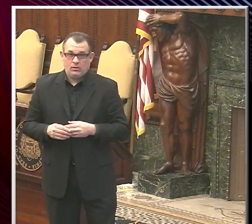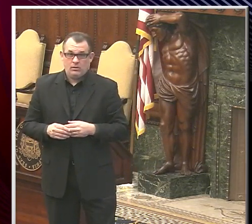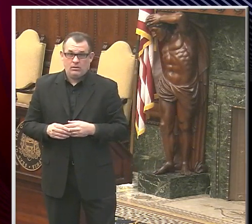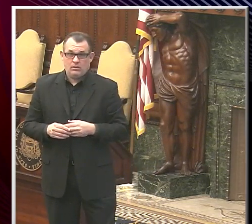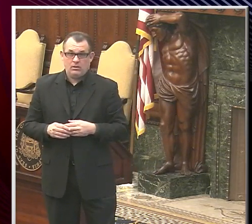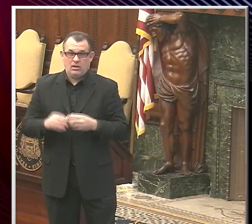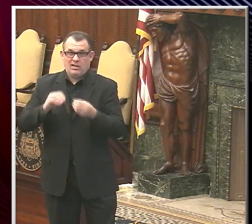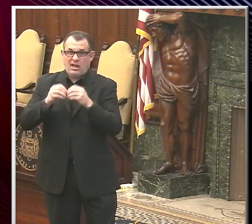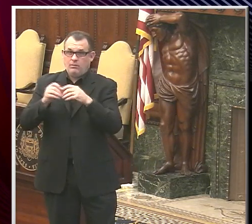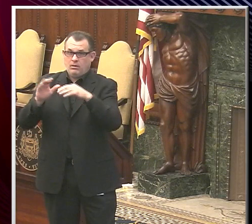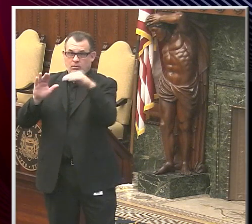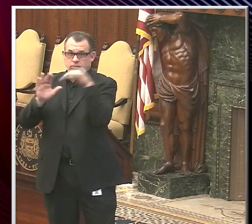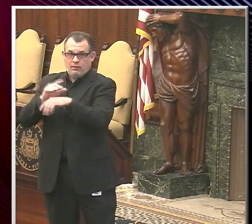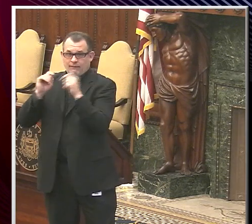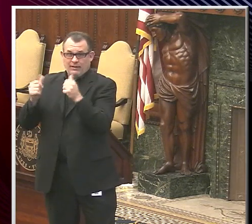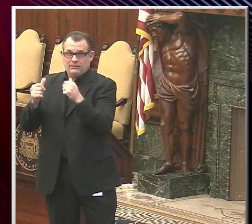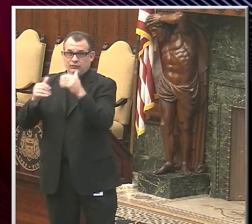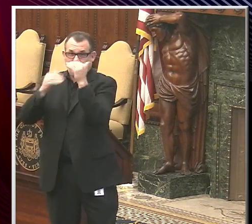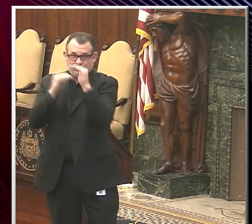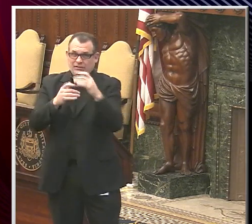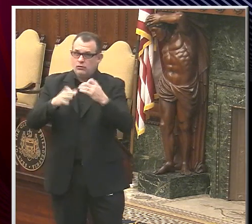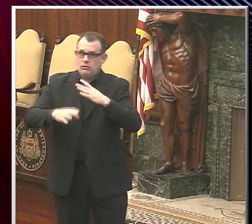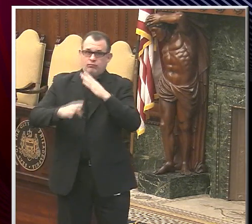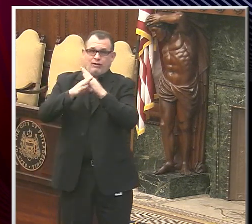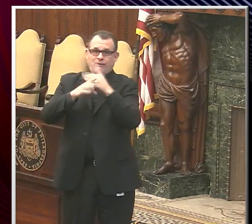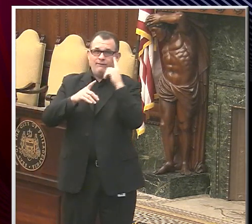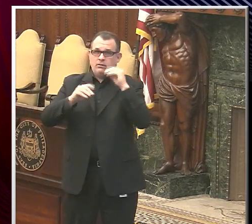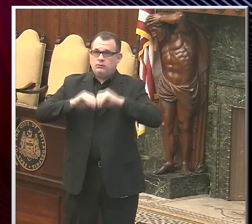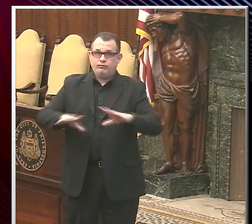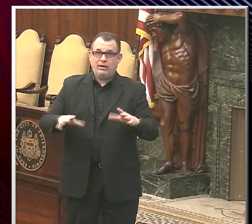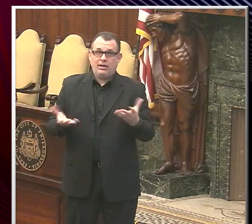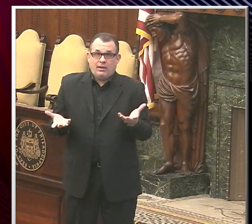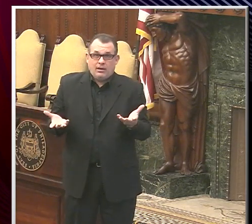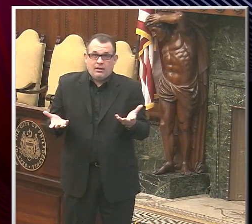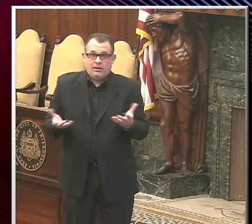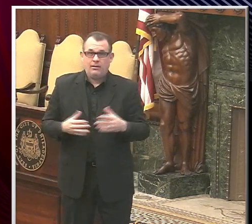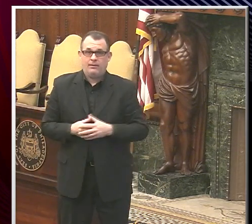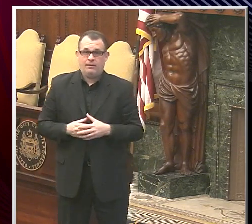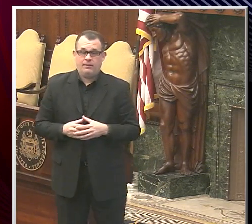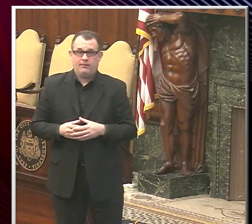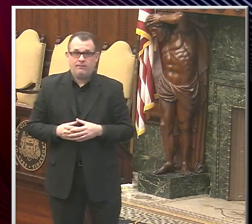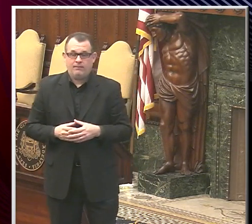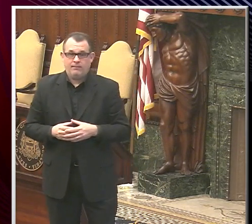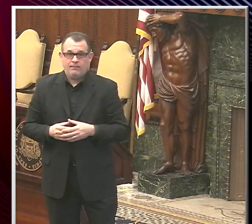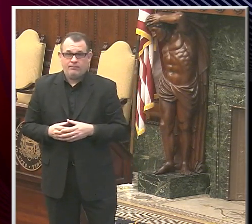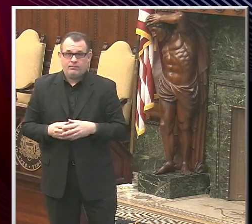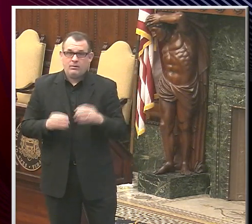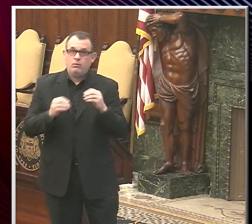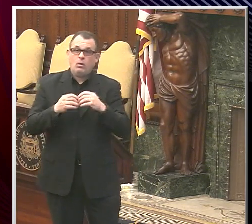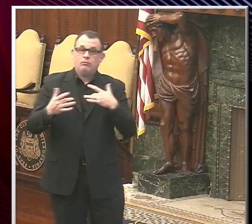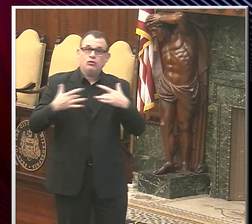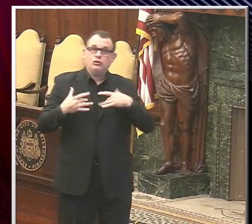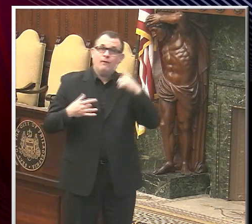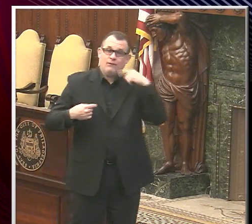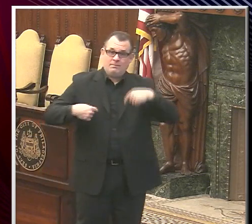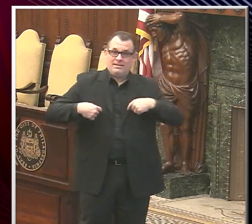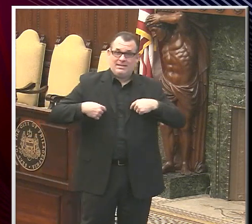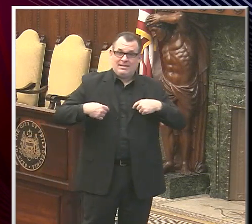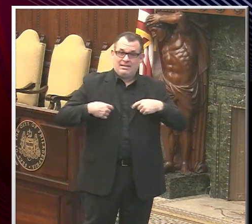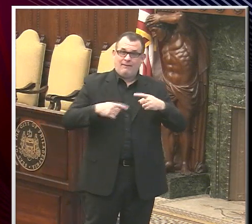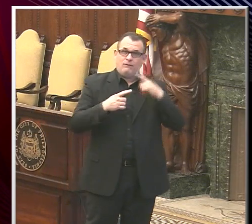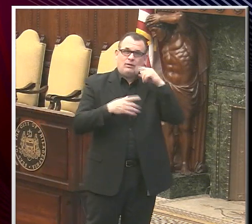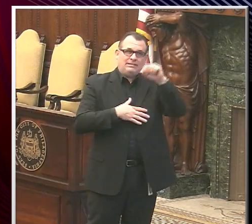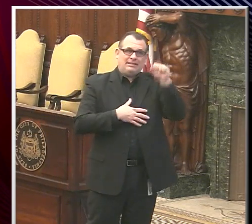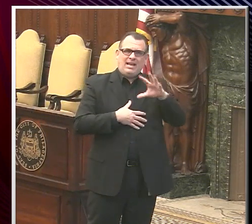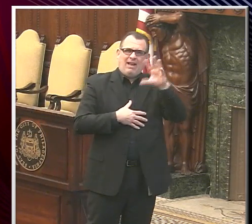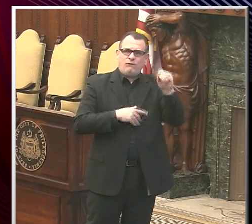seem like the restrictions can prevent spread, even with the United Kingdom variant. More concerning to me is the variant from South America,